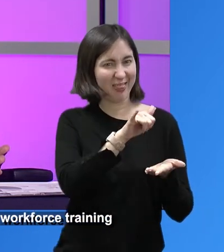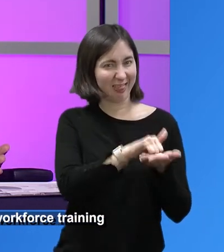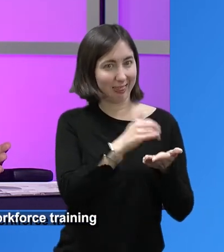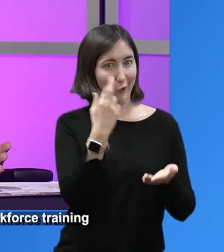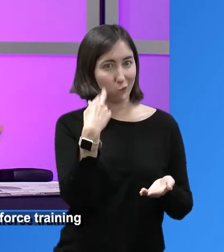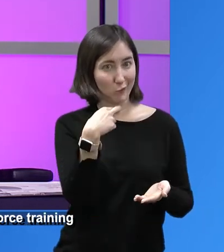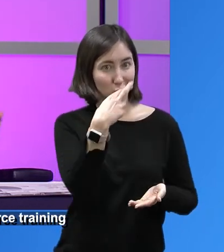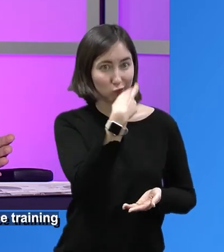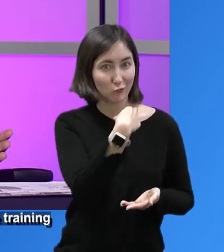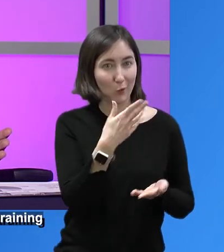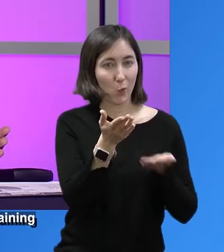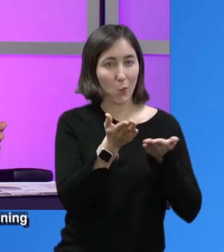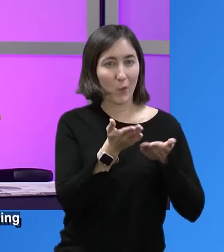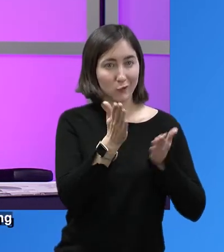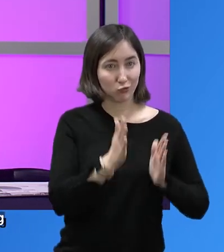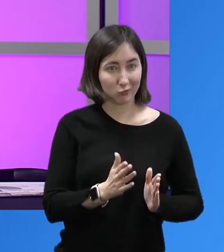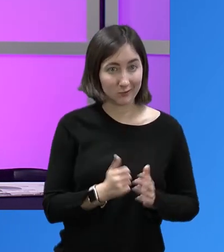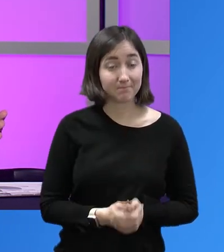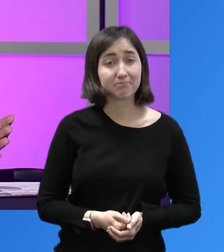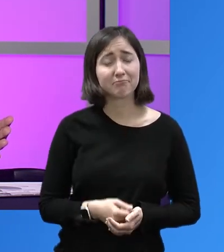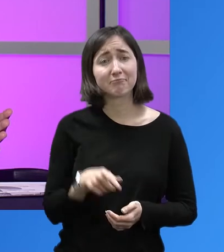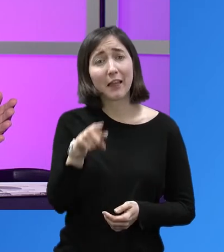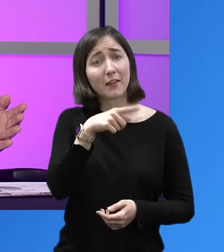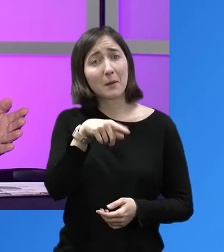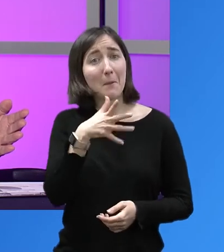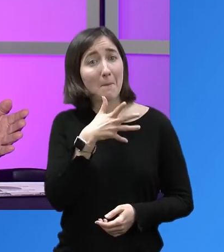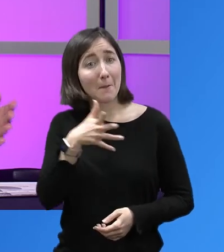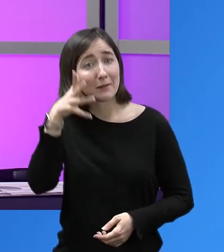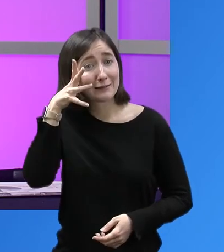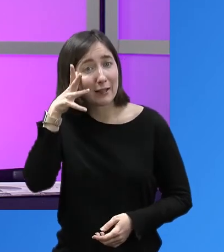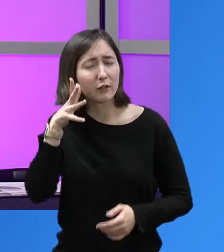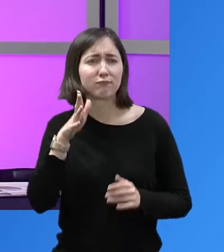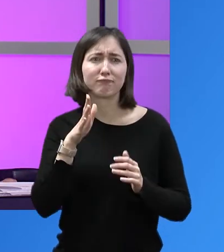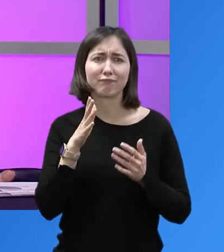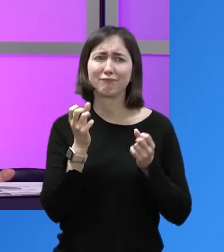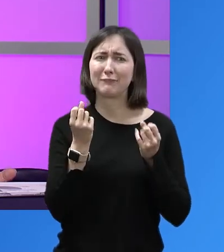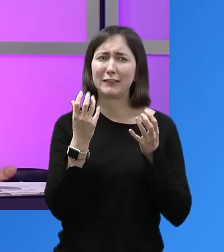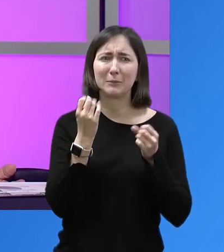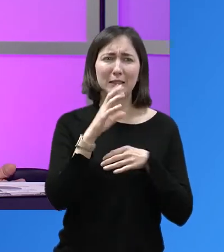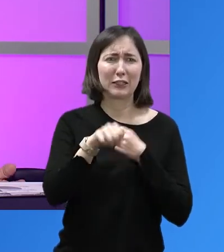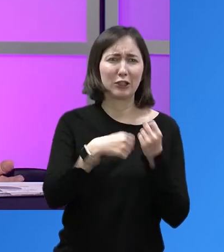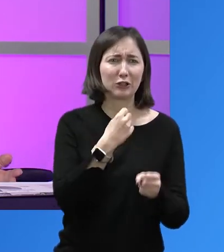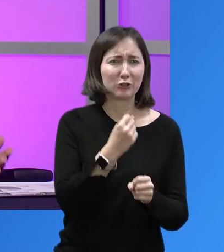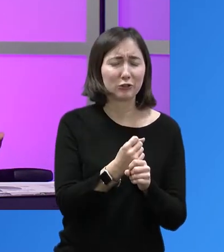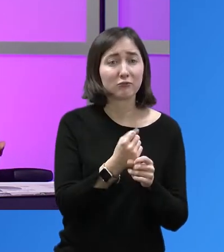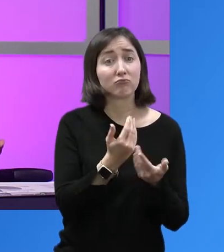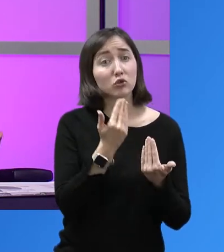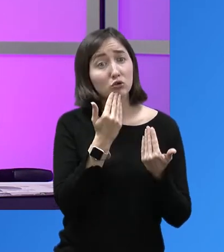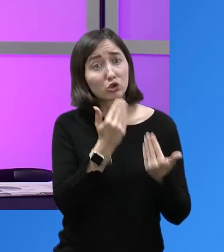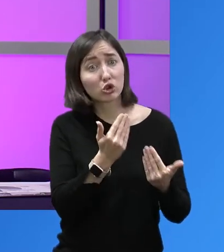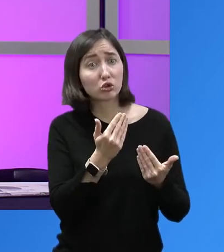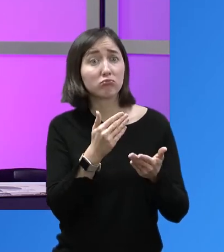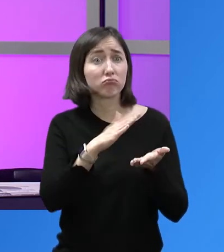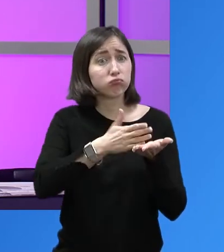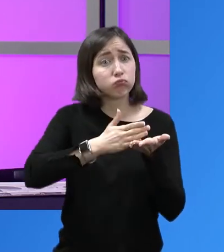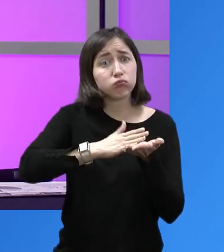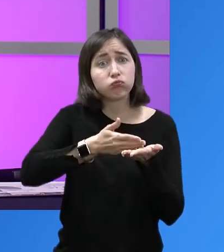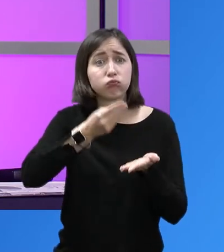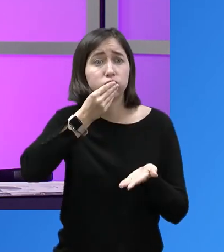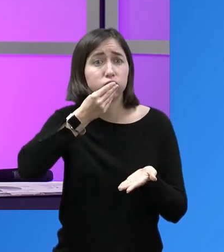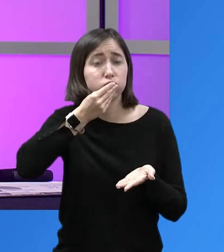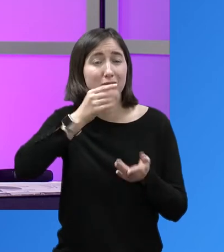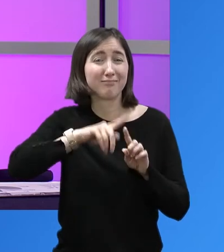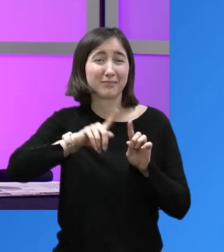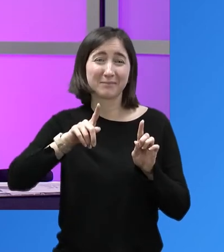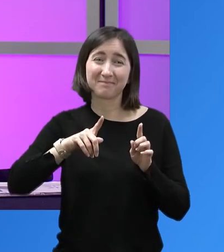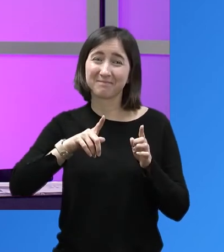work, they were good at their, with their customers and their food, but they were terrible at finances. They would rely on their, you know, their